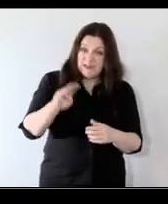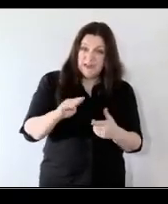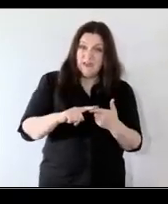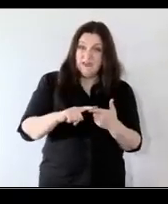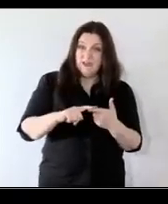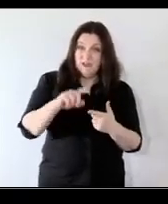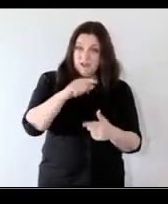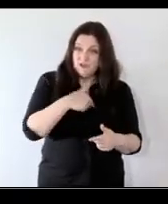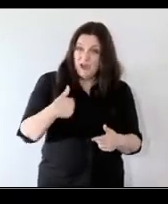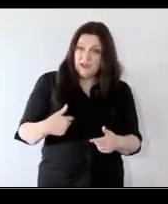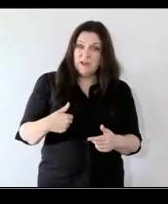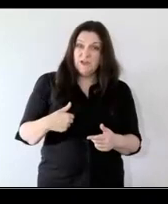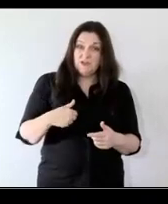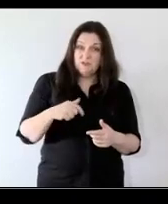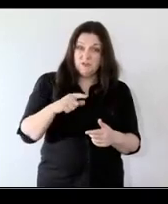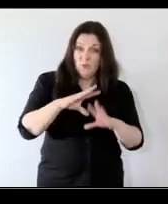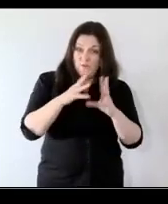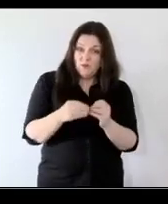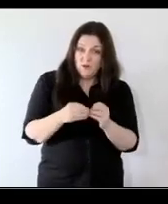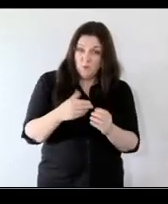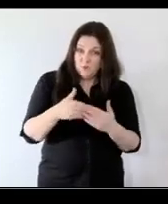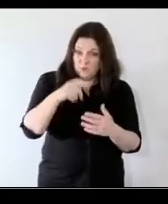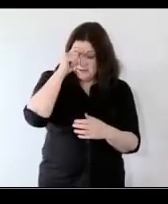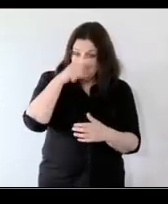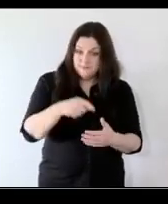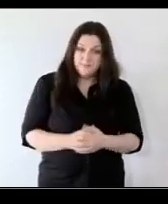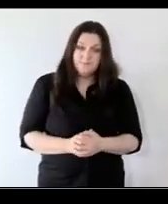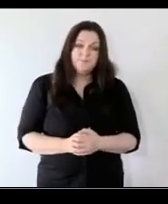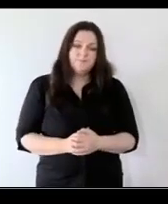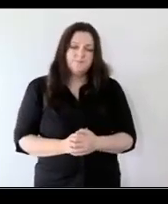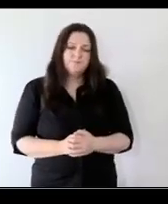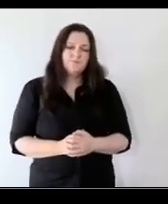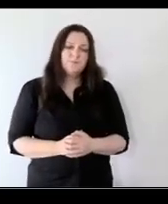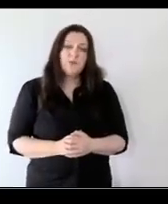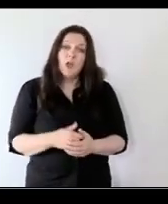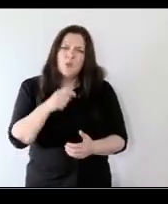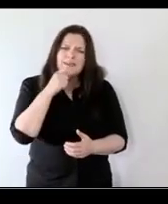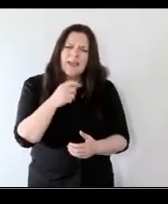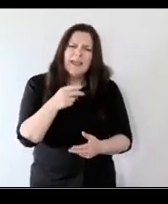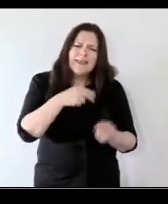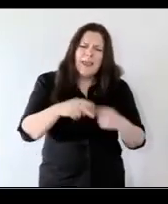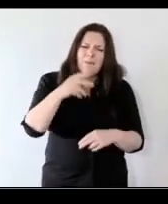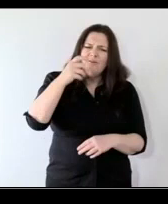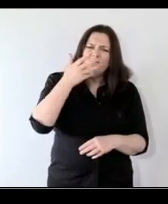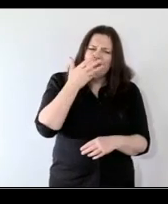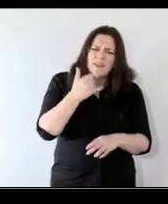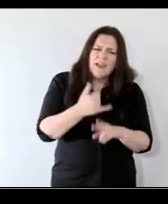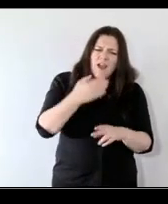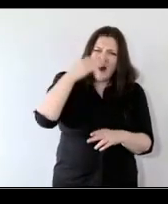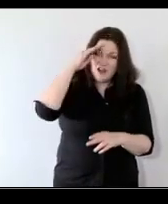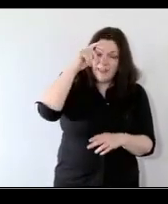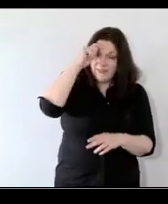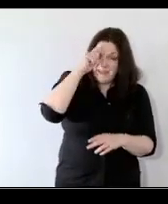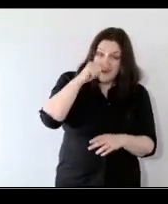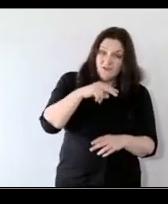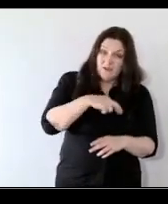india in 13 listed countries thoughts there kate sorry are you saying you came fifth in ireland in thinking